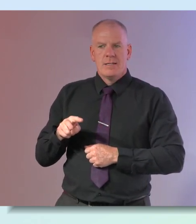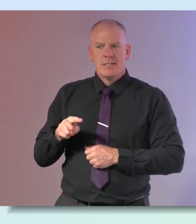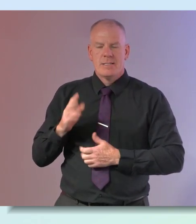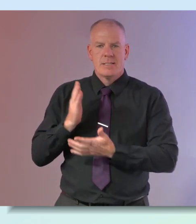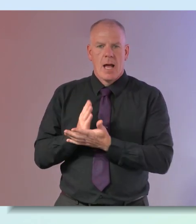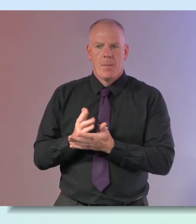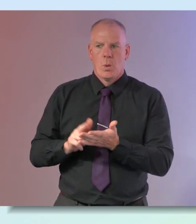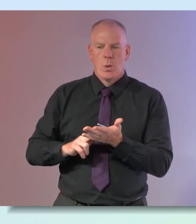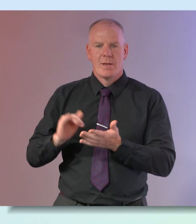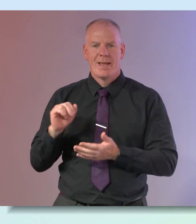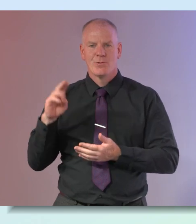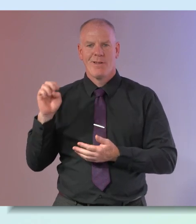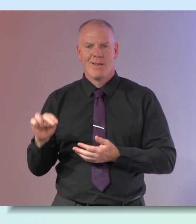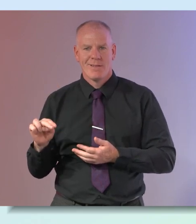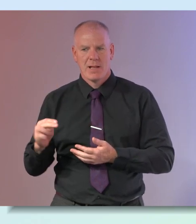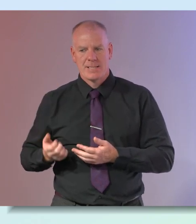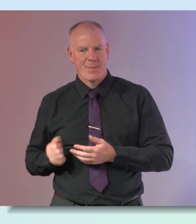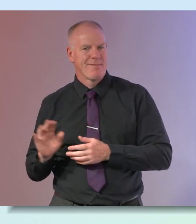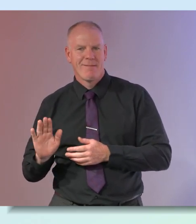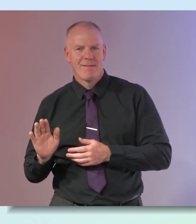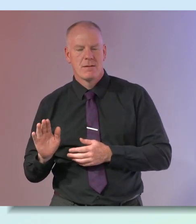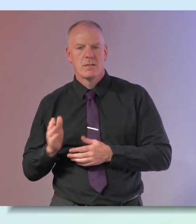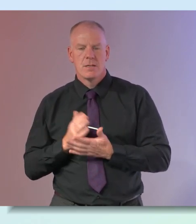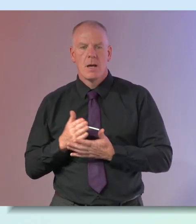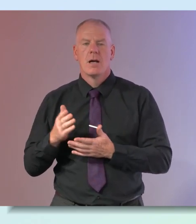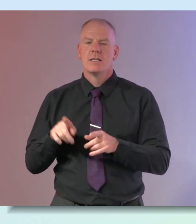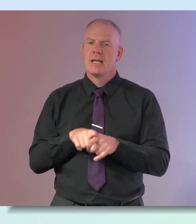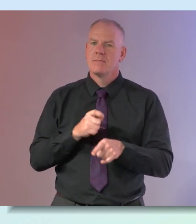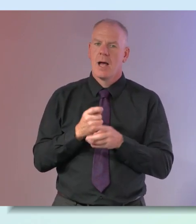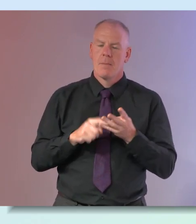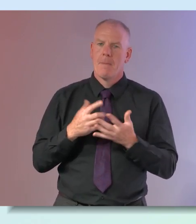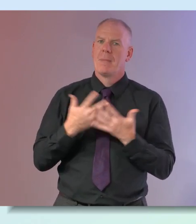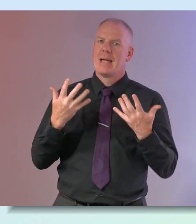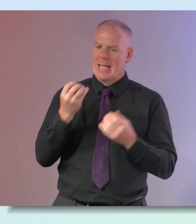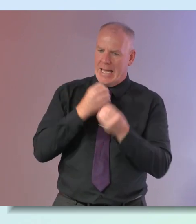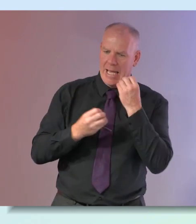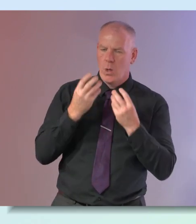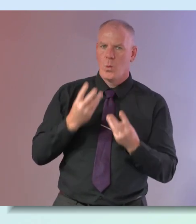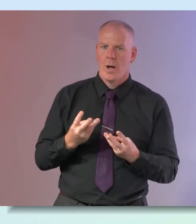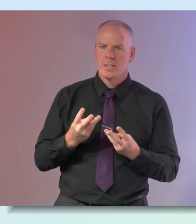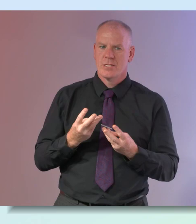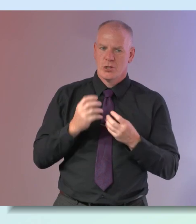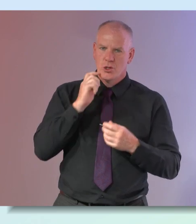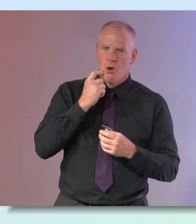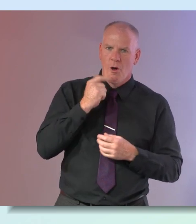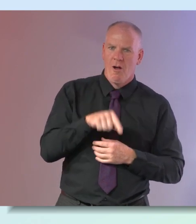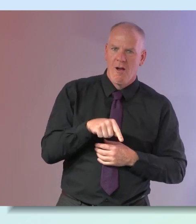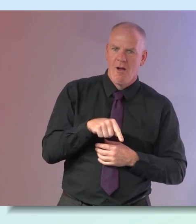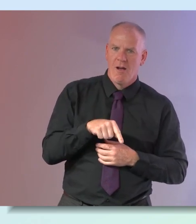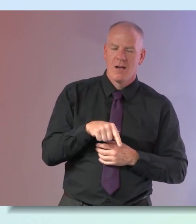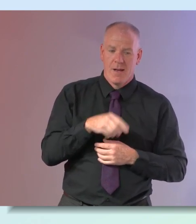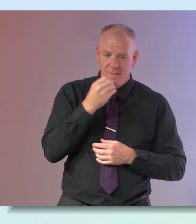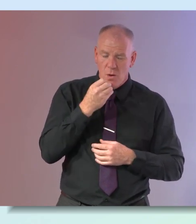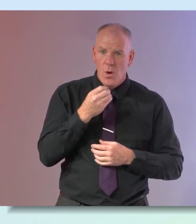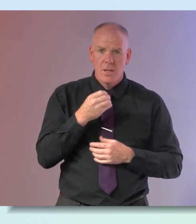and and at the same time as that you you derive a huge appetite for refined sugar so the very food that